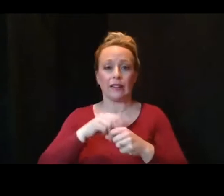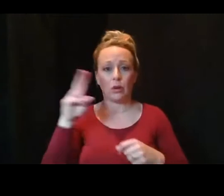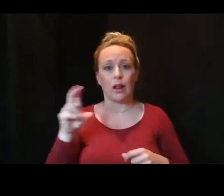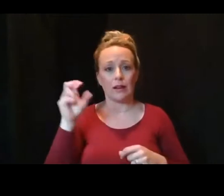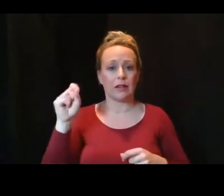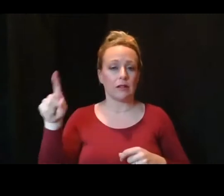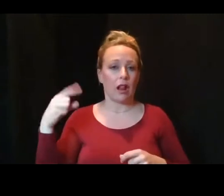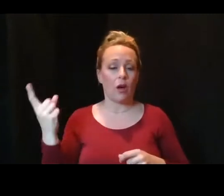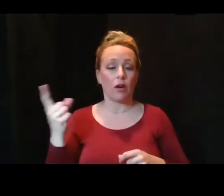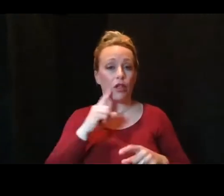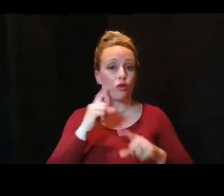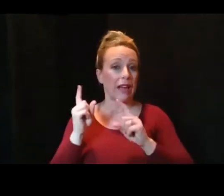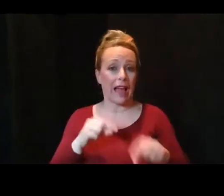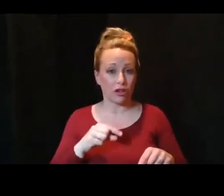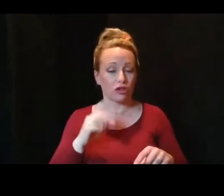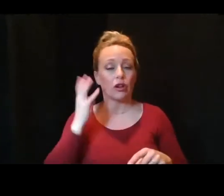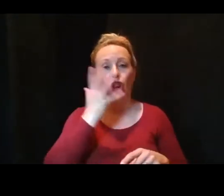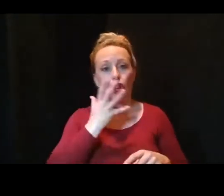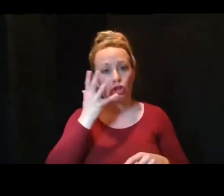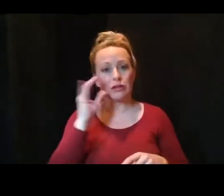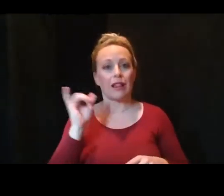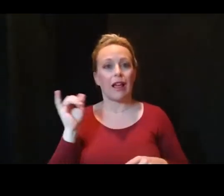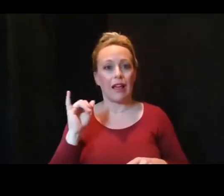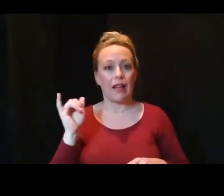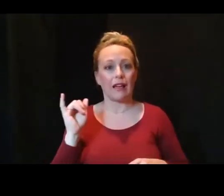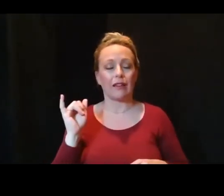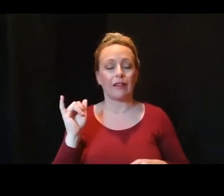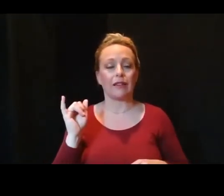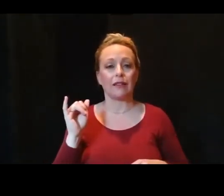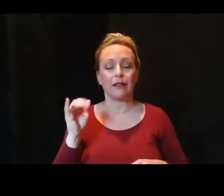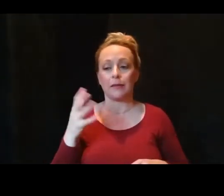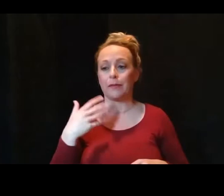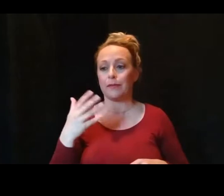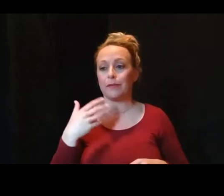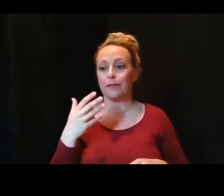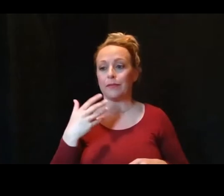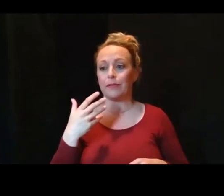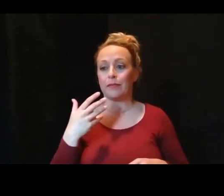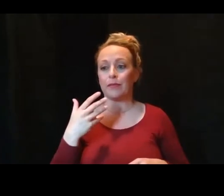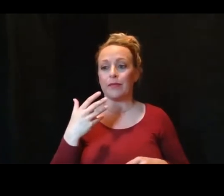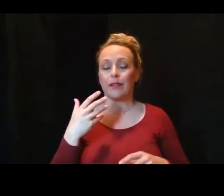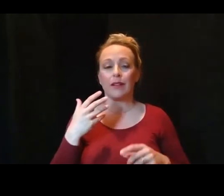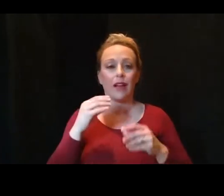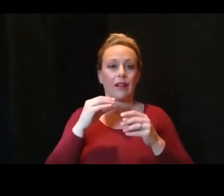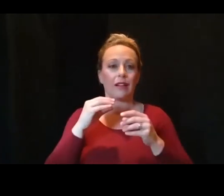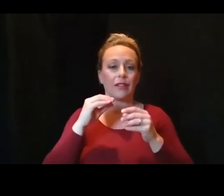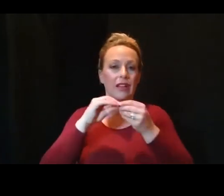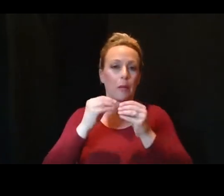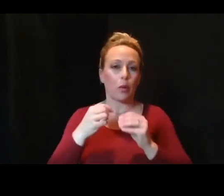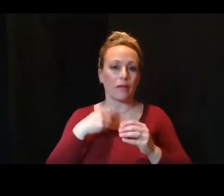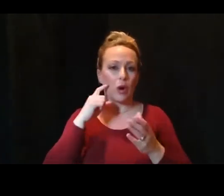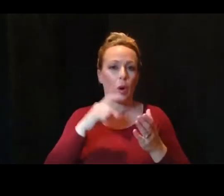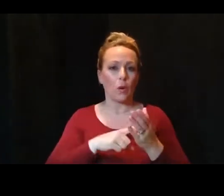The reaction looks very much like a number that have been seen with the